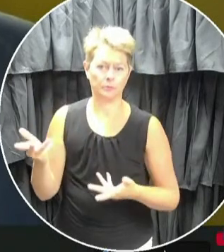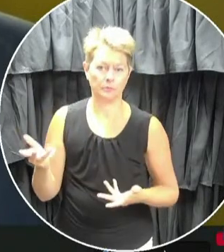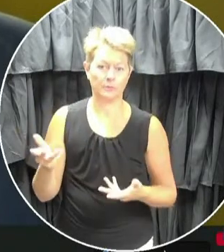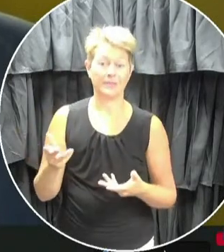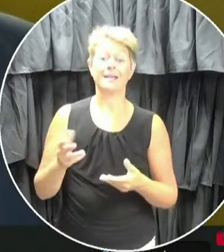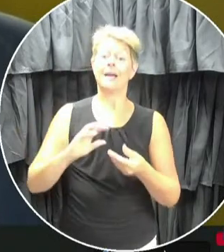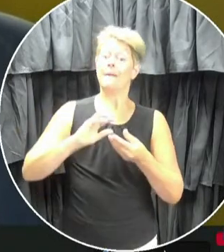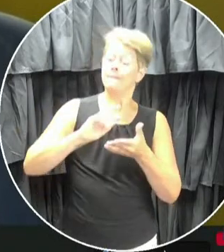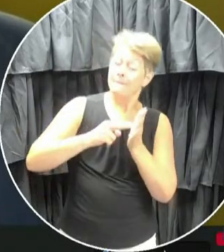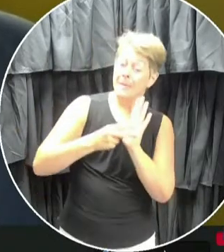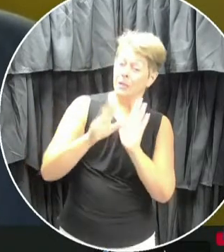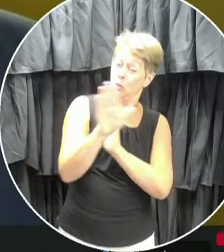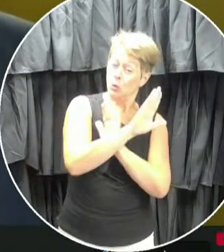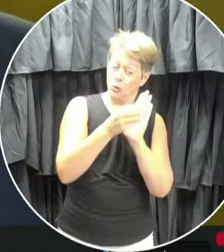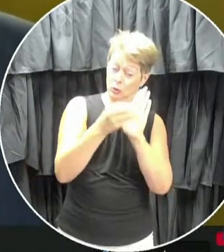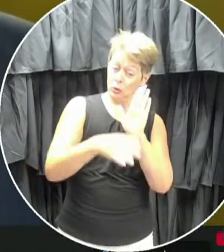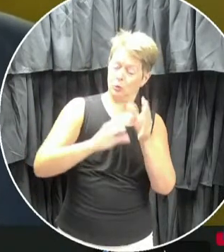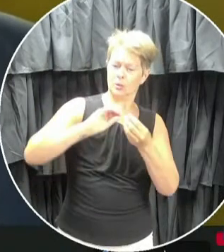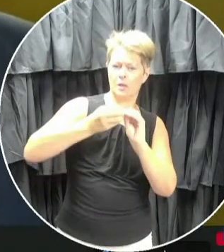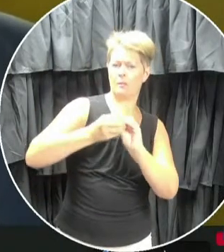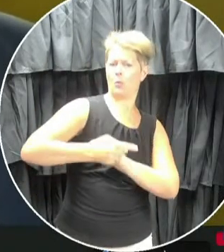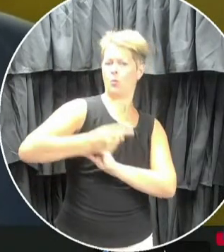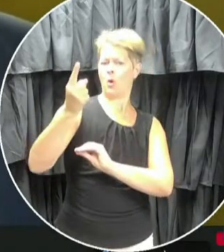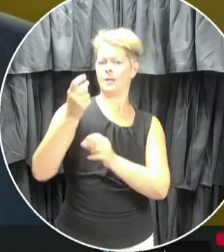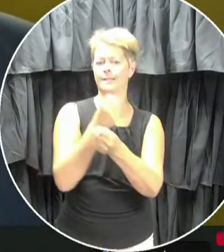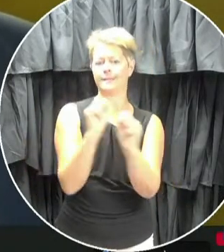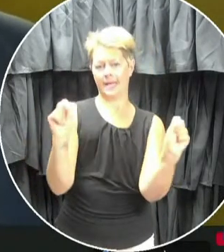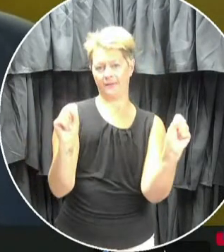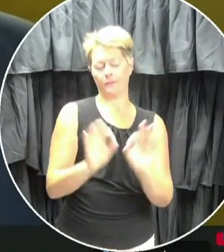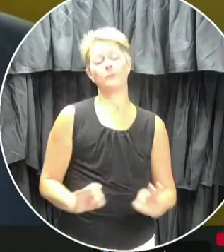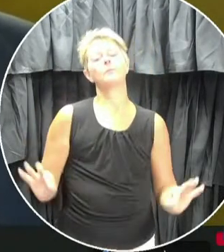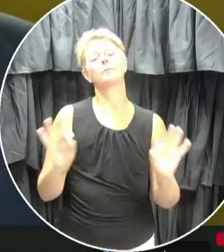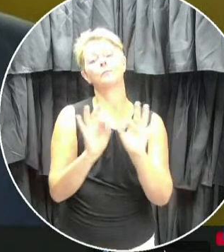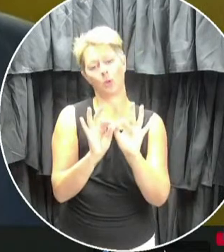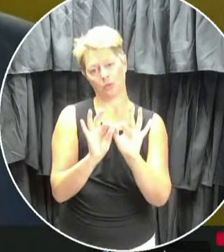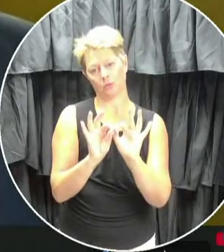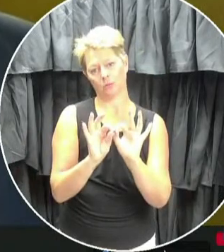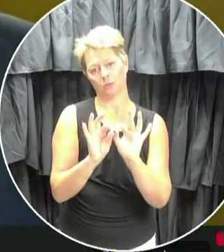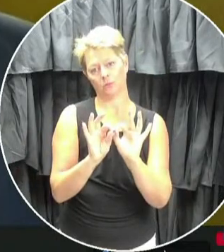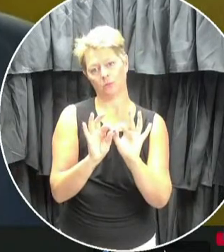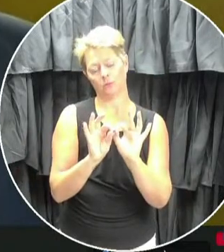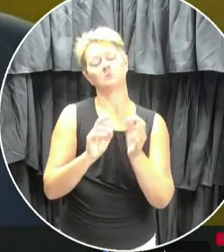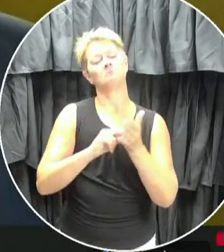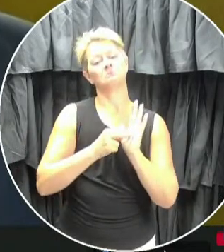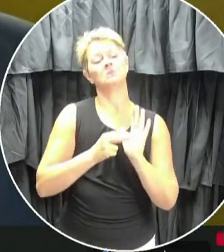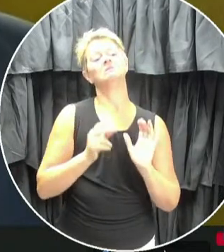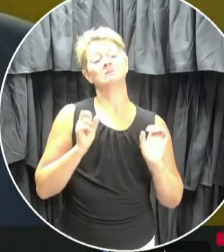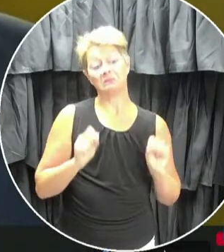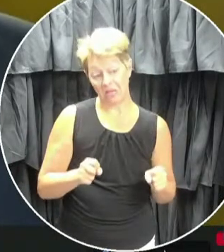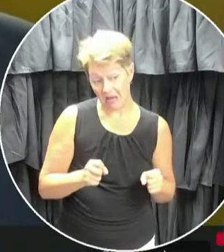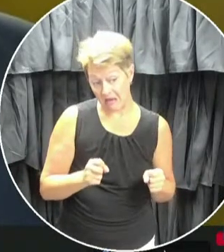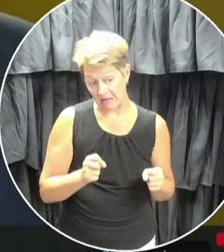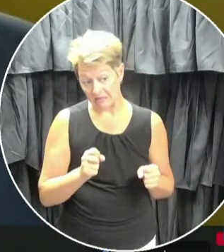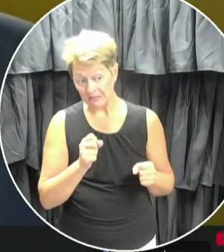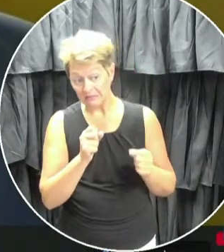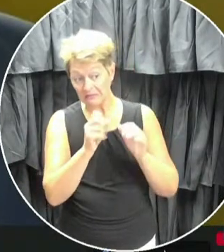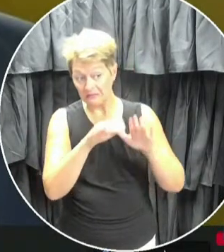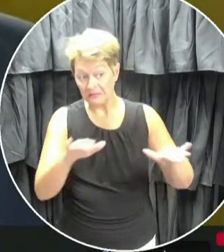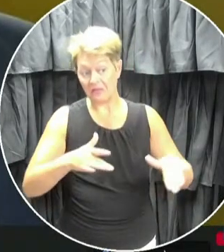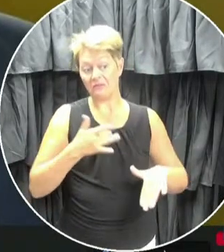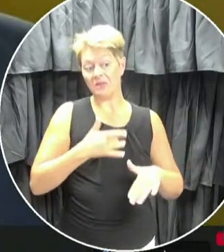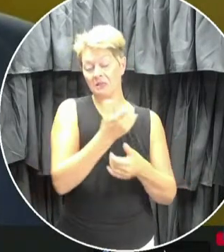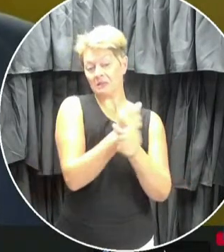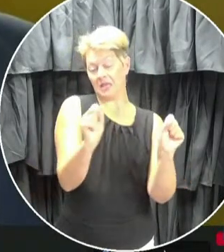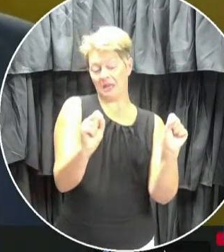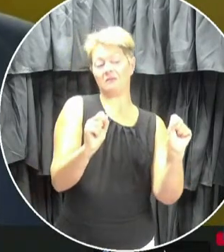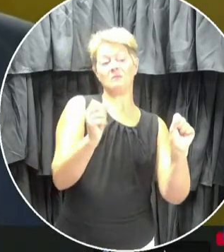ultimate priority and approach this next challenge in a positive manner, I have every confidence we can allow children to feel safe and welcome in their